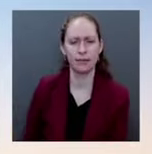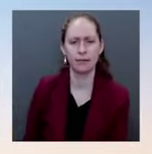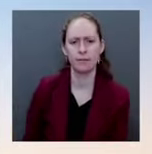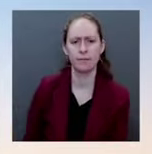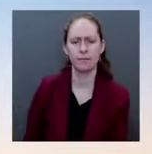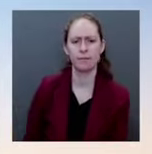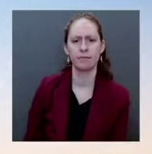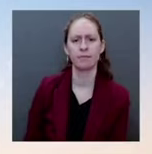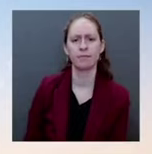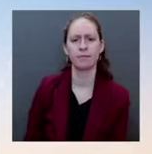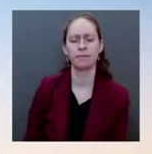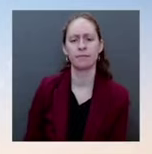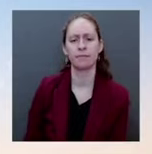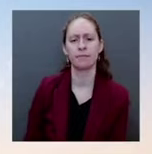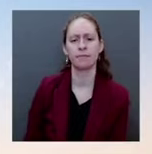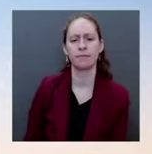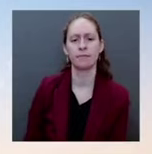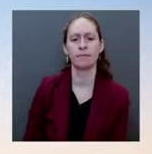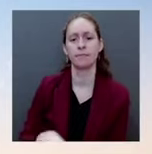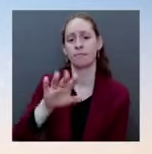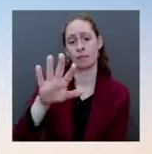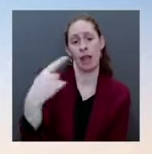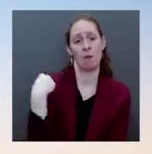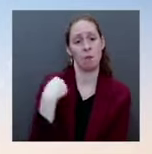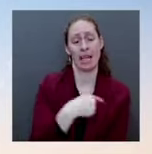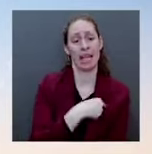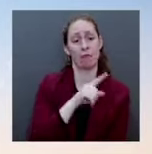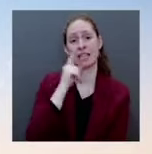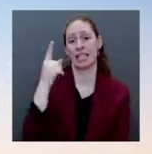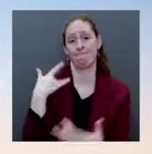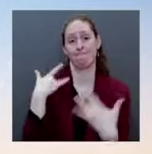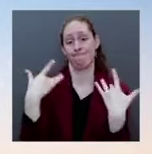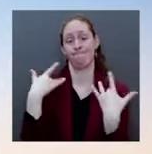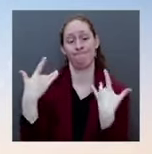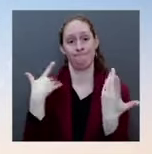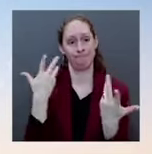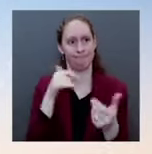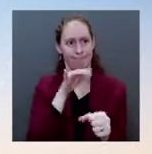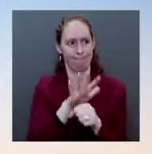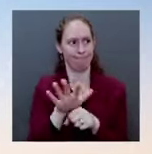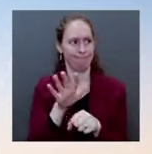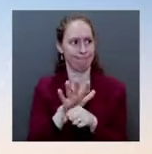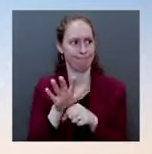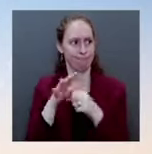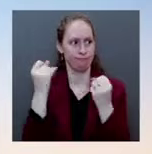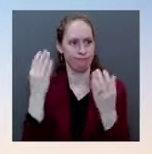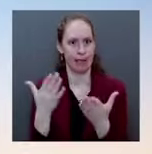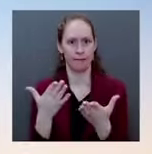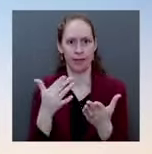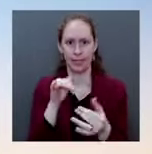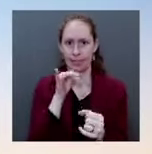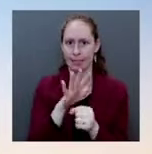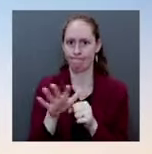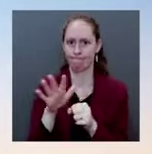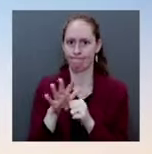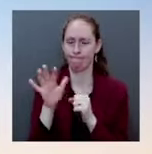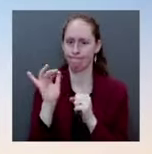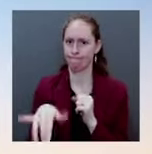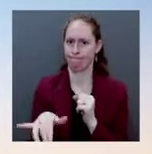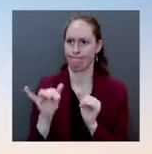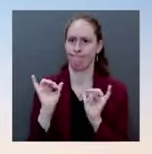goods on the shelves. Right. So but we are approaching this and ensuring it's implemented in a way that sets a high bar for safety and quality.